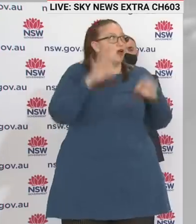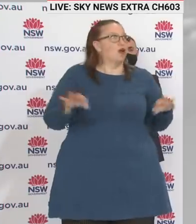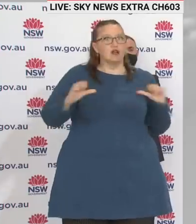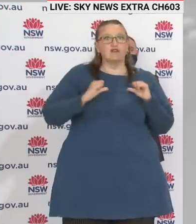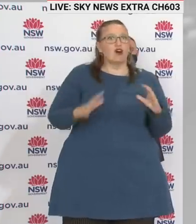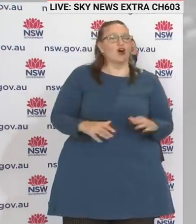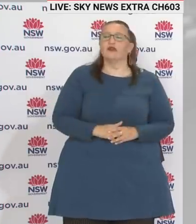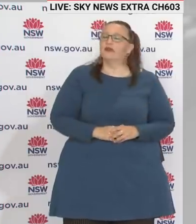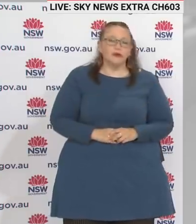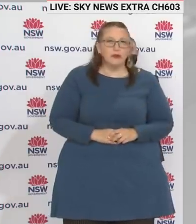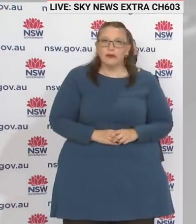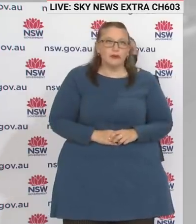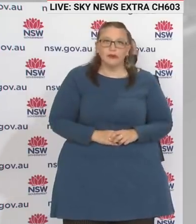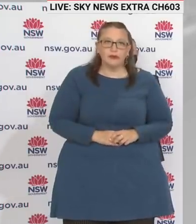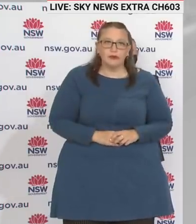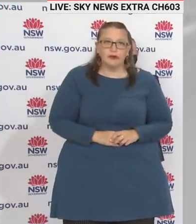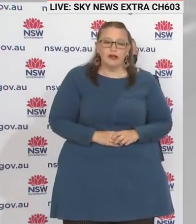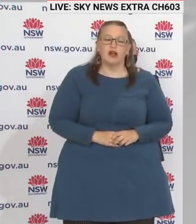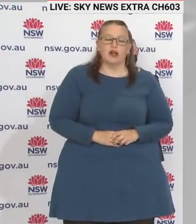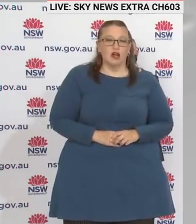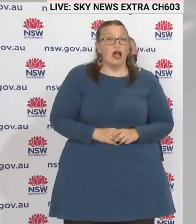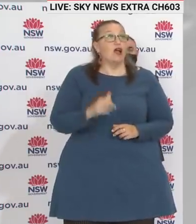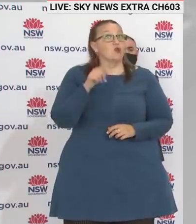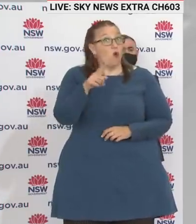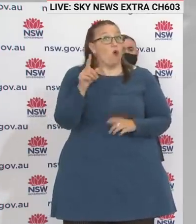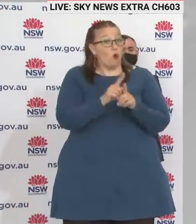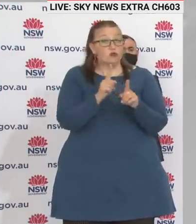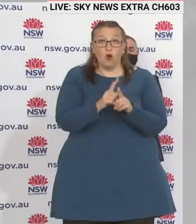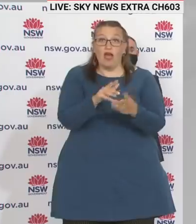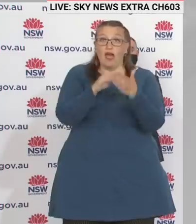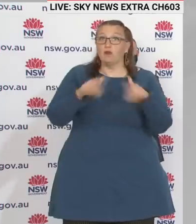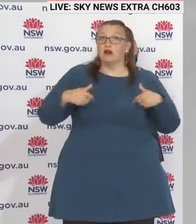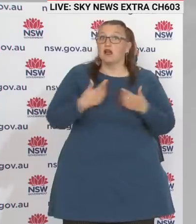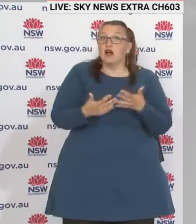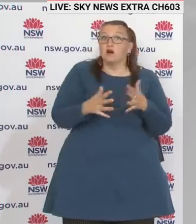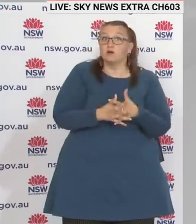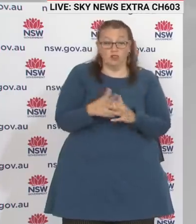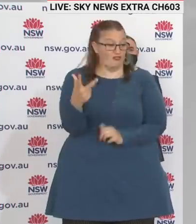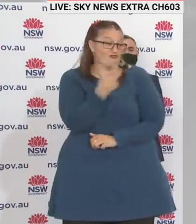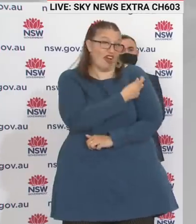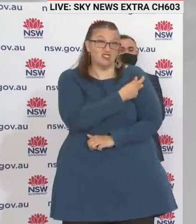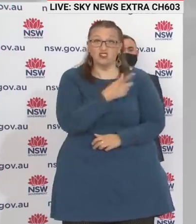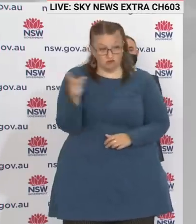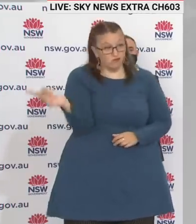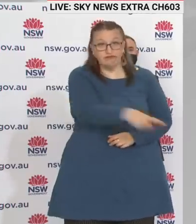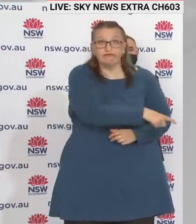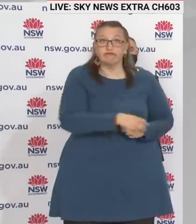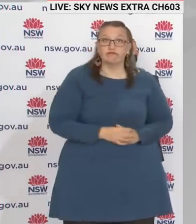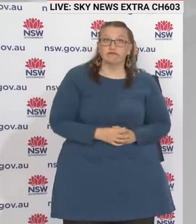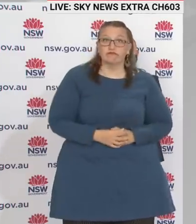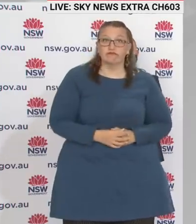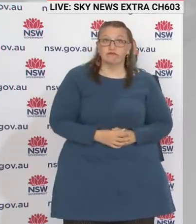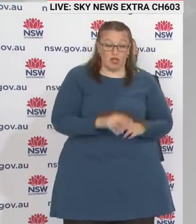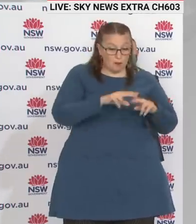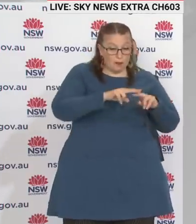every day that our vaccination rates go up, that is an important weapon in dealing with this outbreak. But the most important